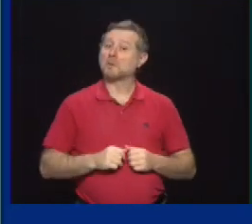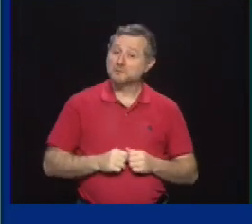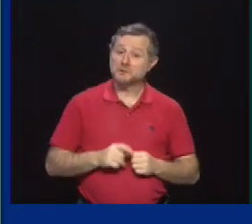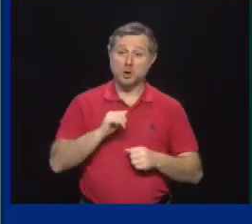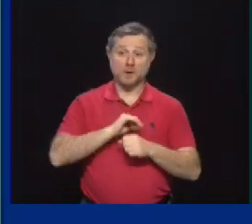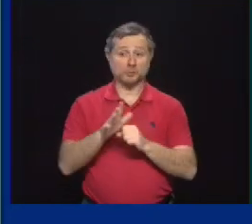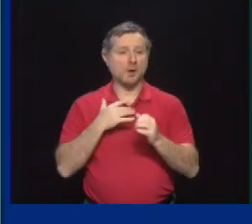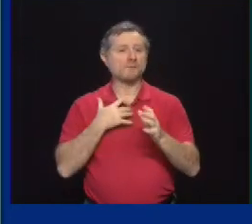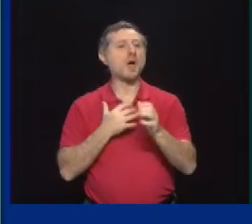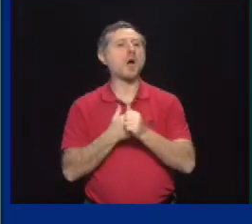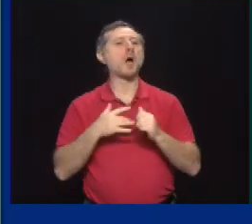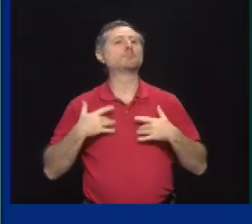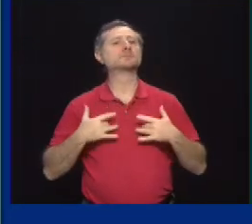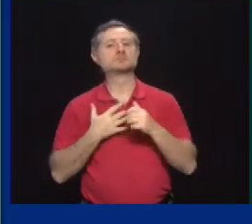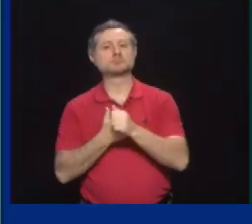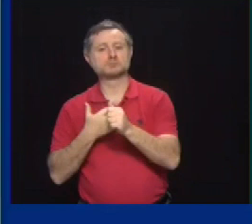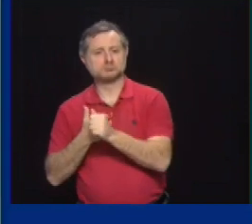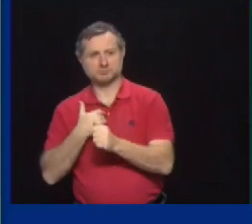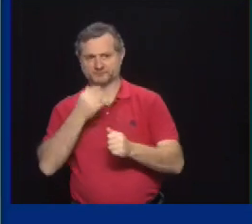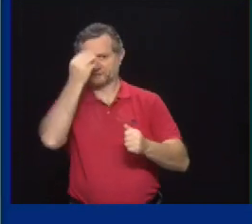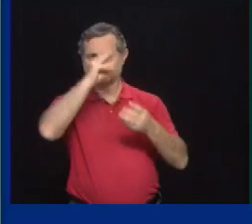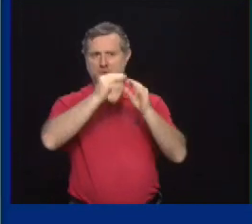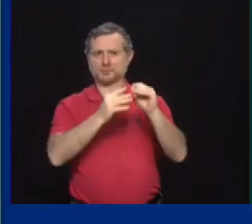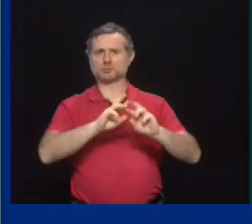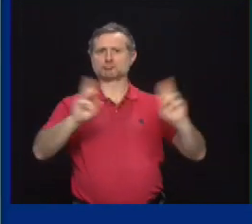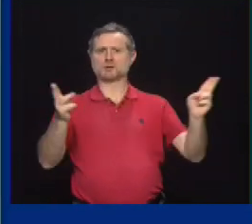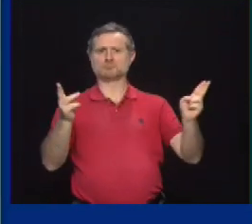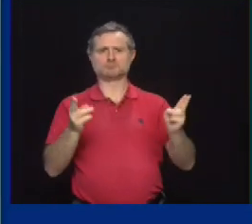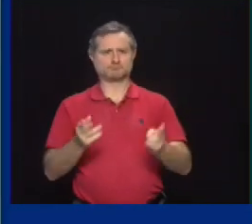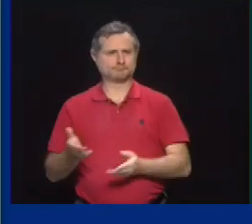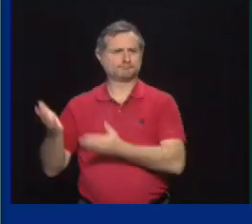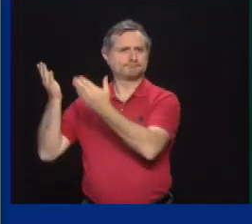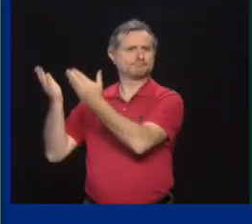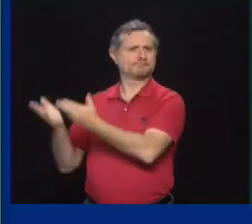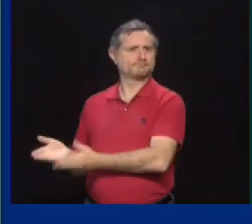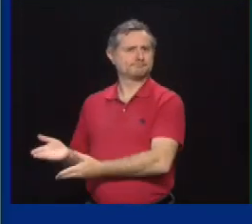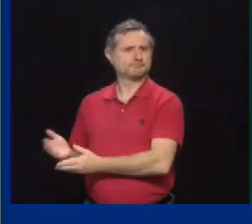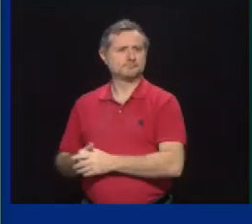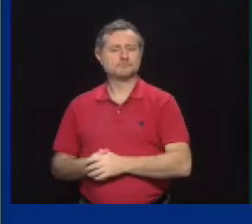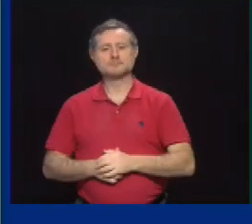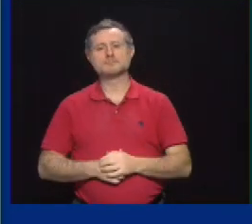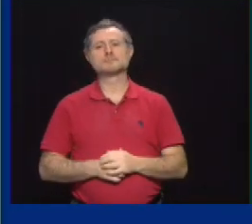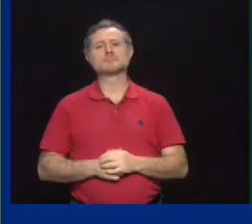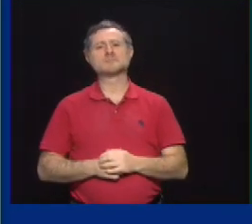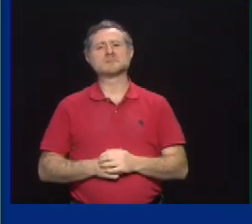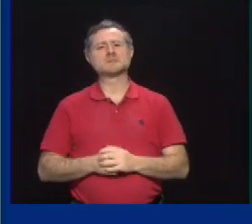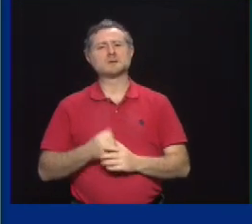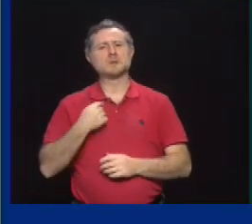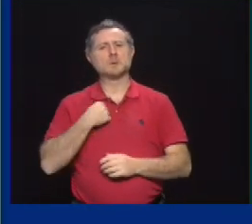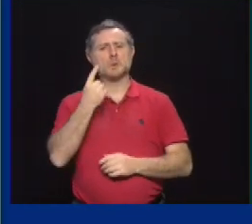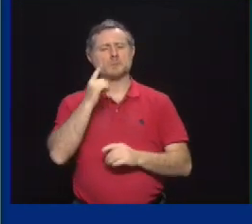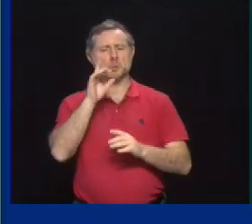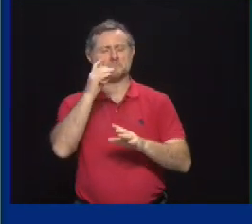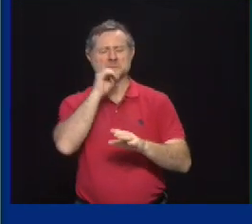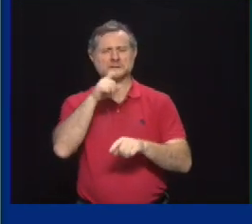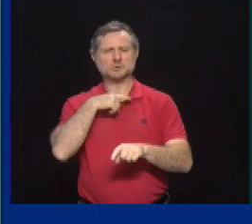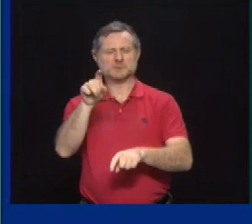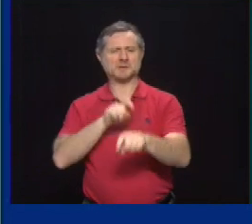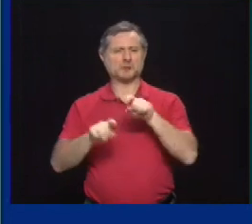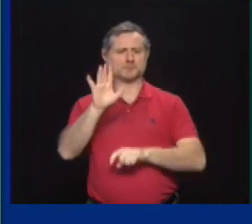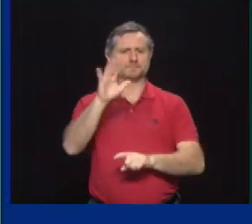numbers. Is that what's on the screen? I think I missed one here. Let's go back. The seven-day average